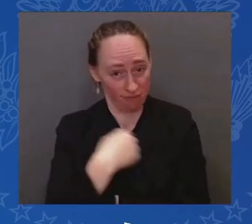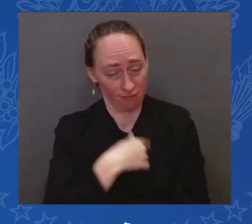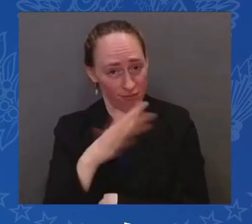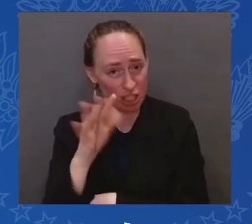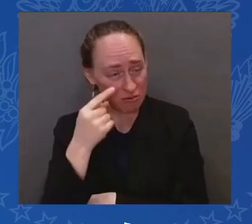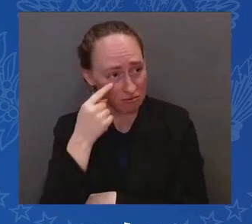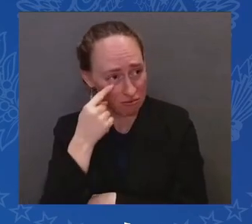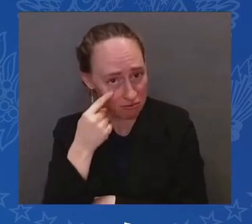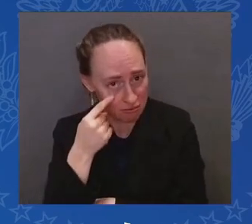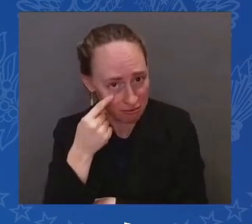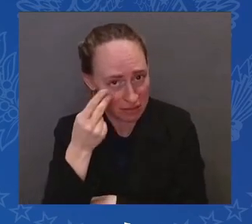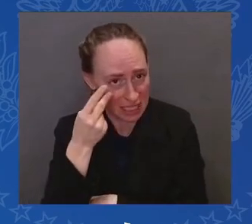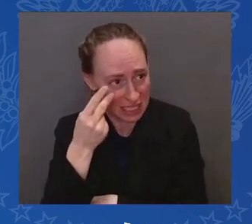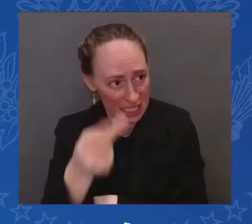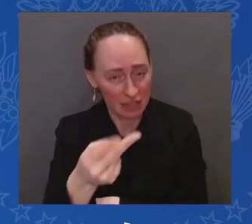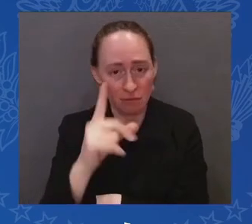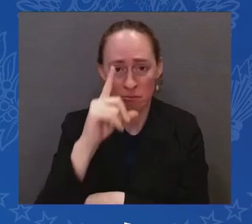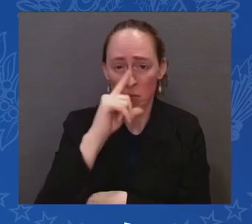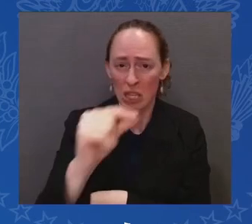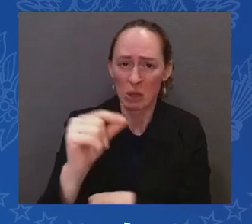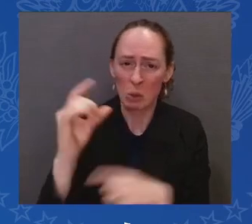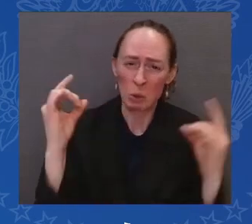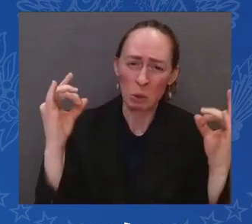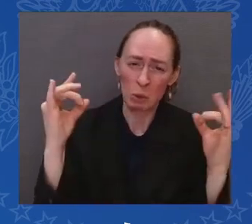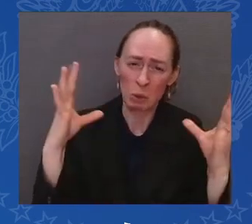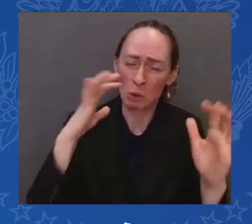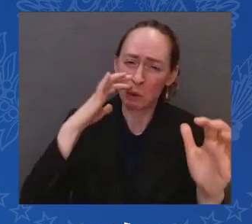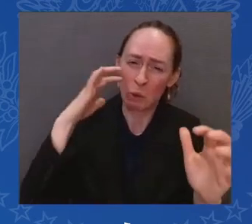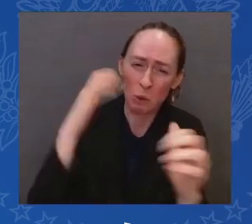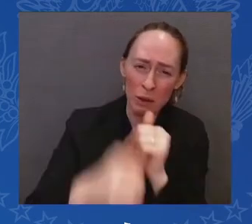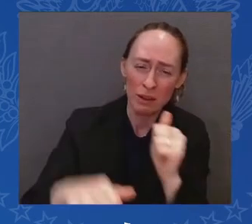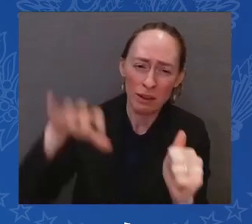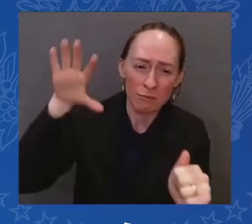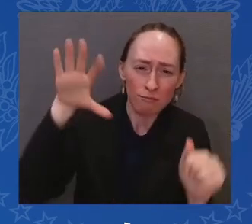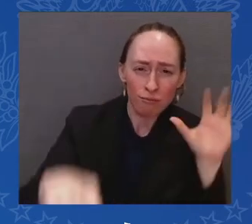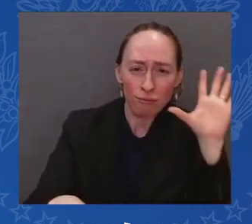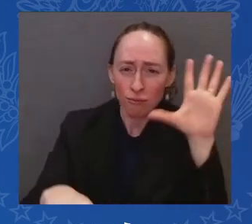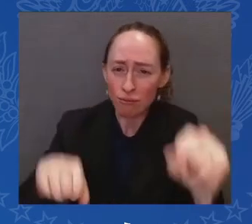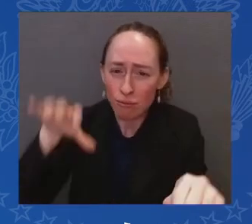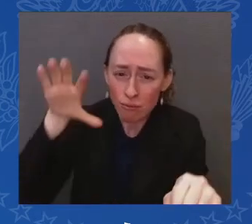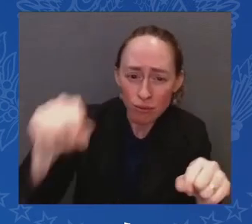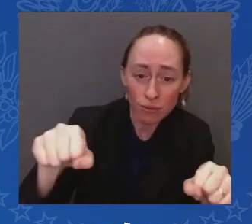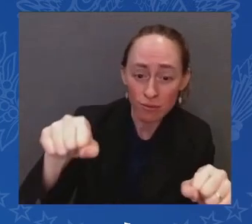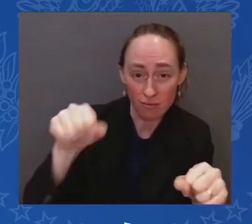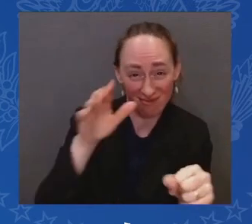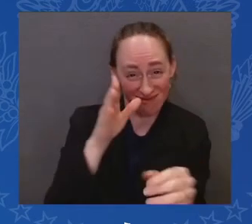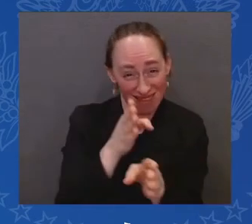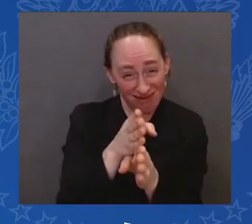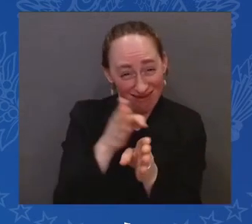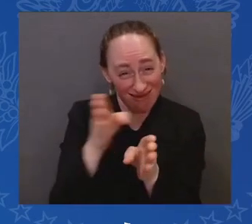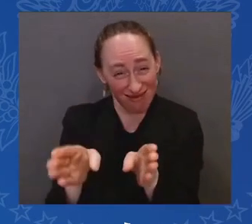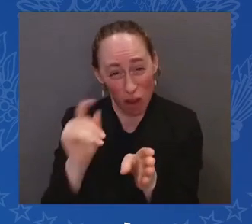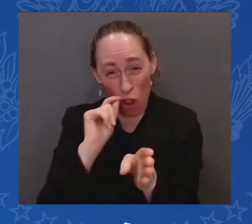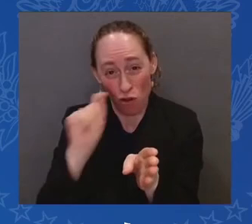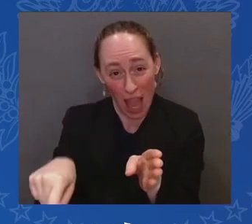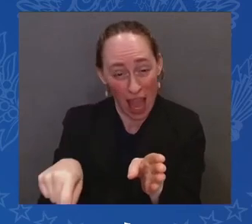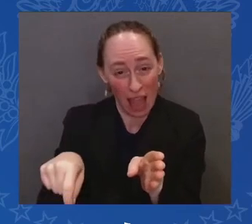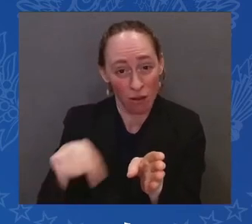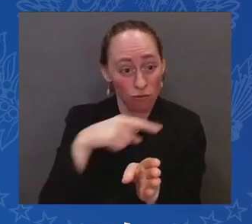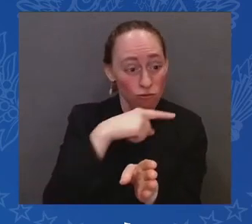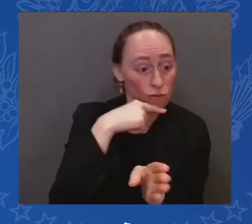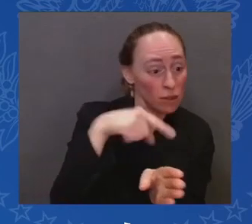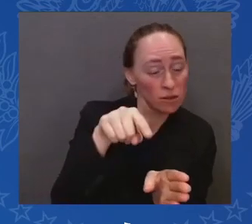subjugate his neighbors to his iron rule, committing atrocities, atrocities against Ukrainian civilians,